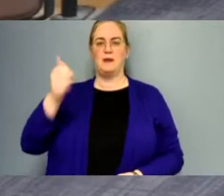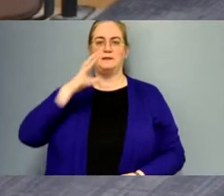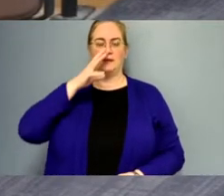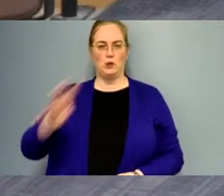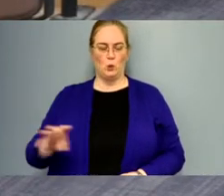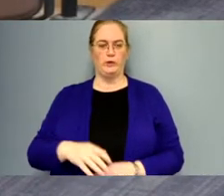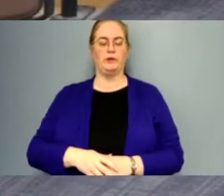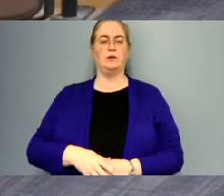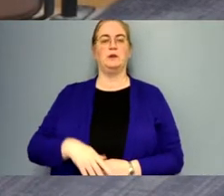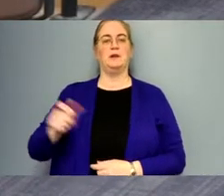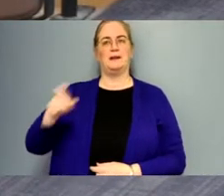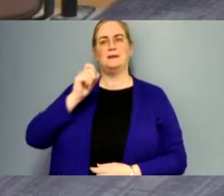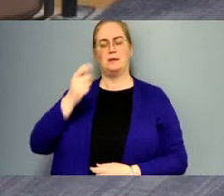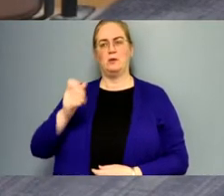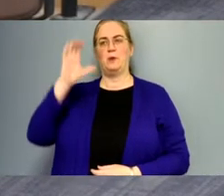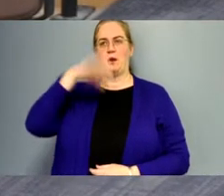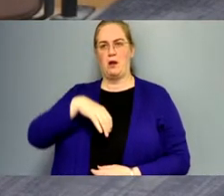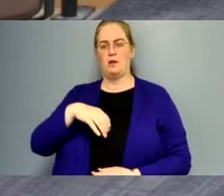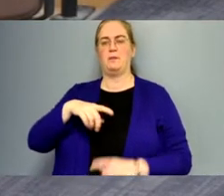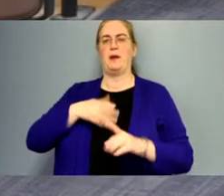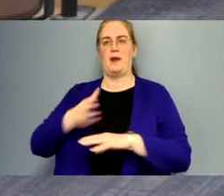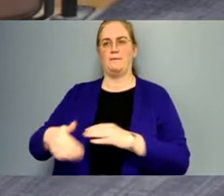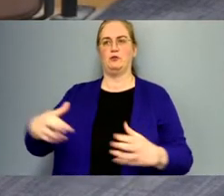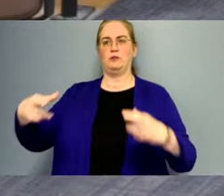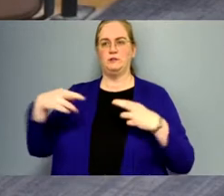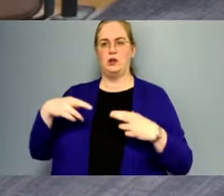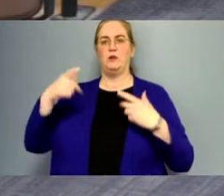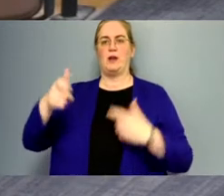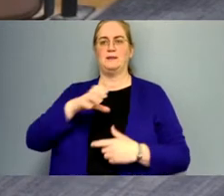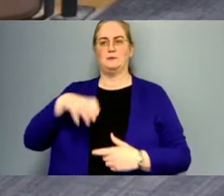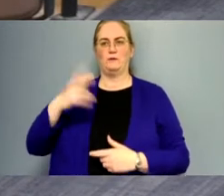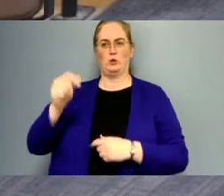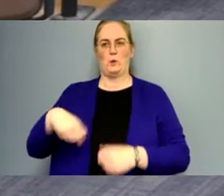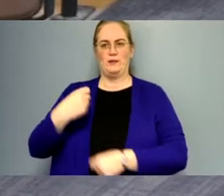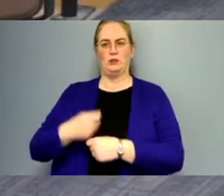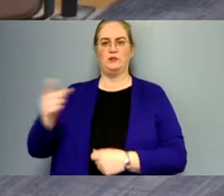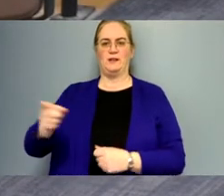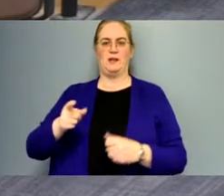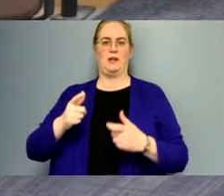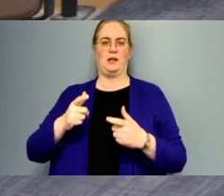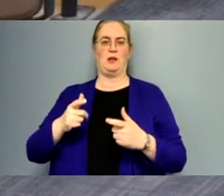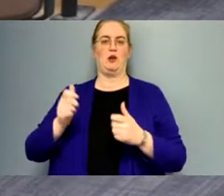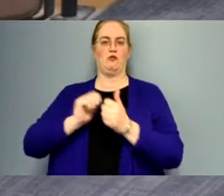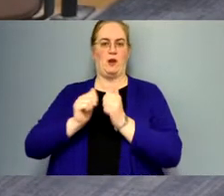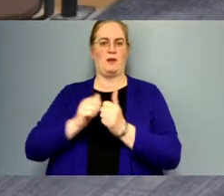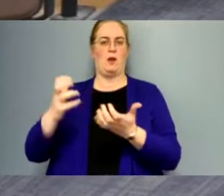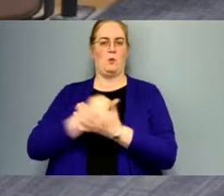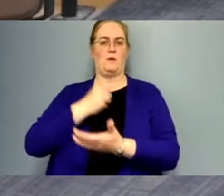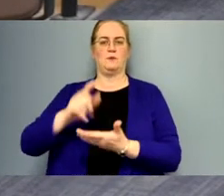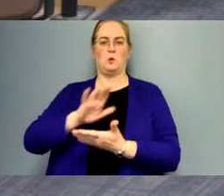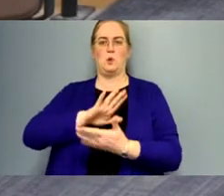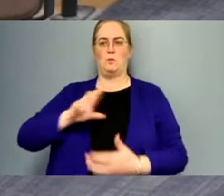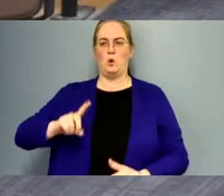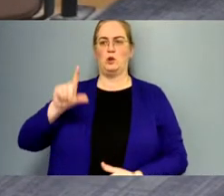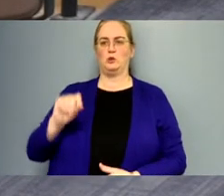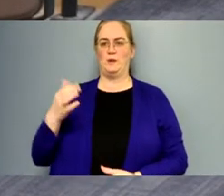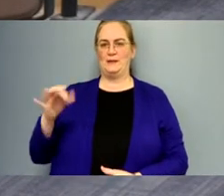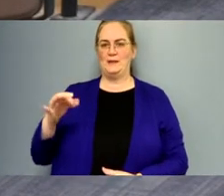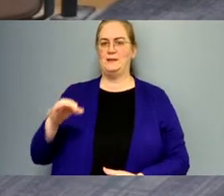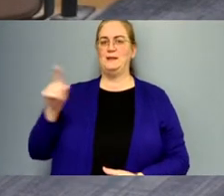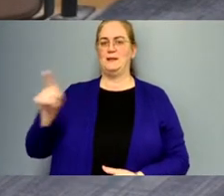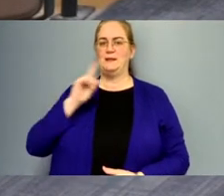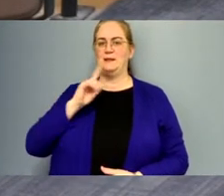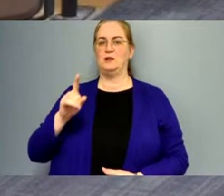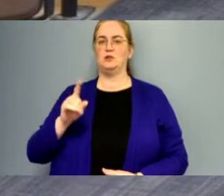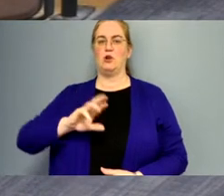it is a little odd but after retiring as commissioner for 20 years he ran and won for school board in 2019 he is